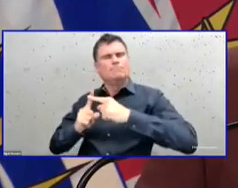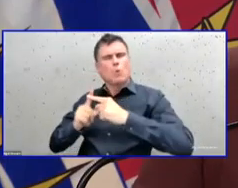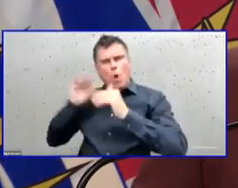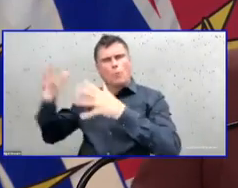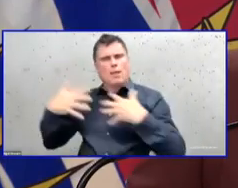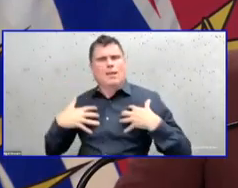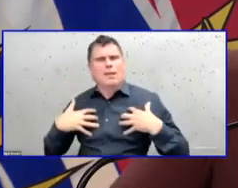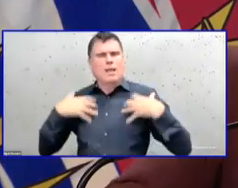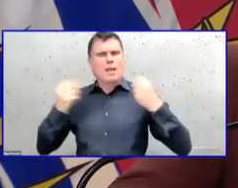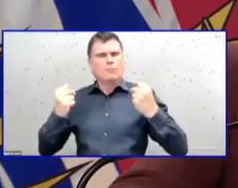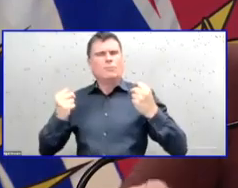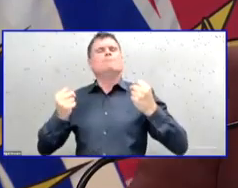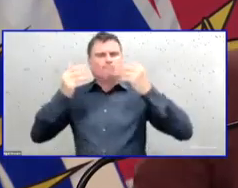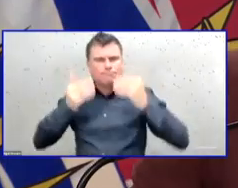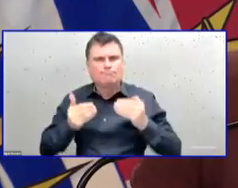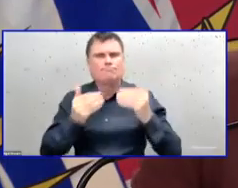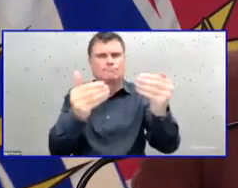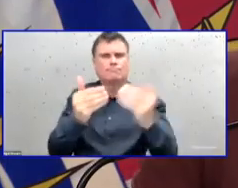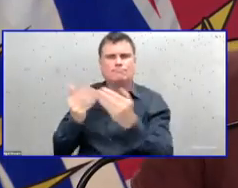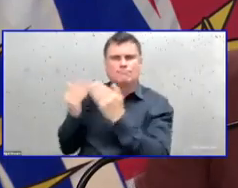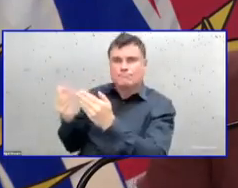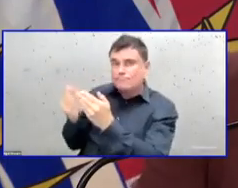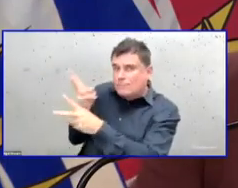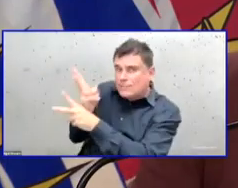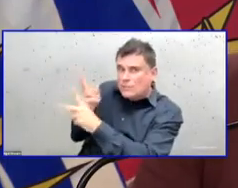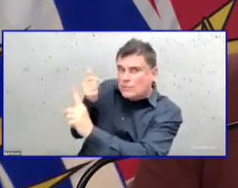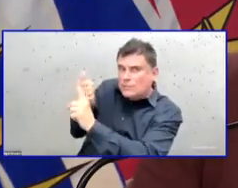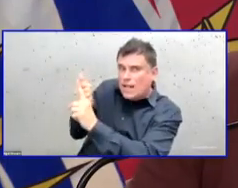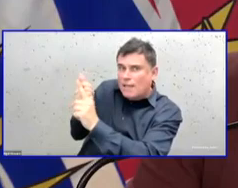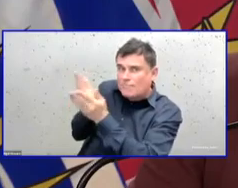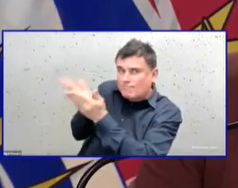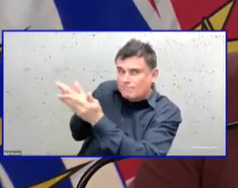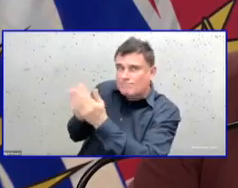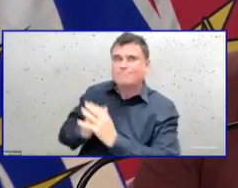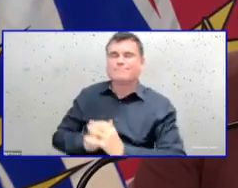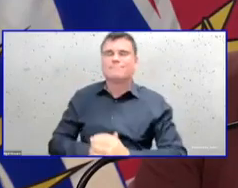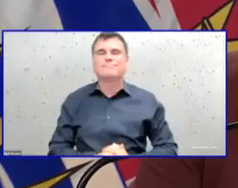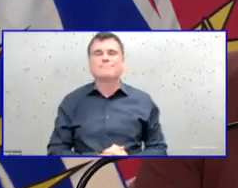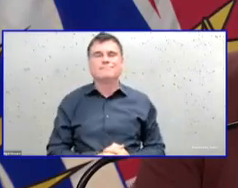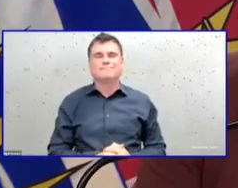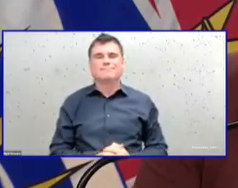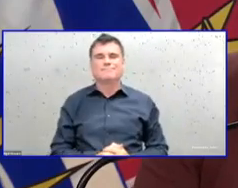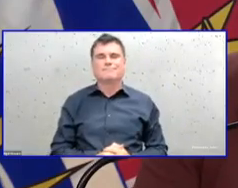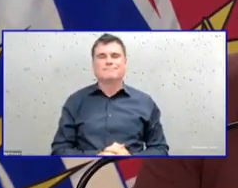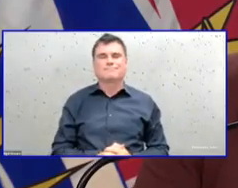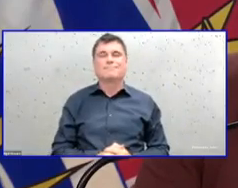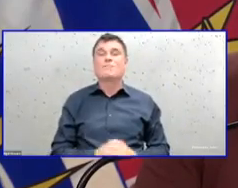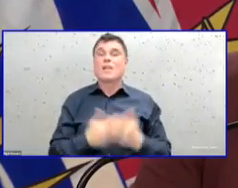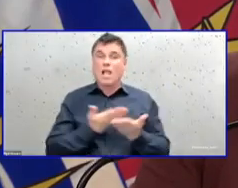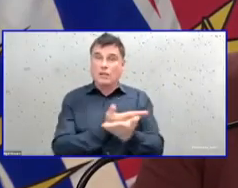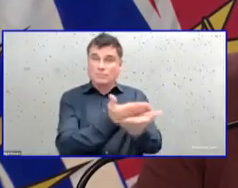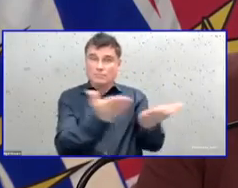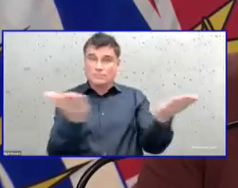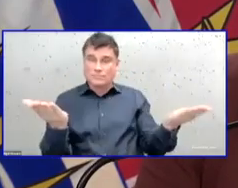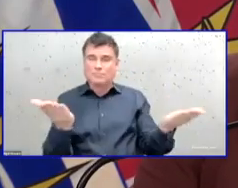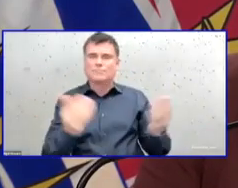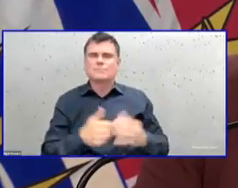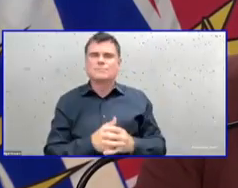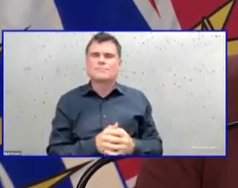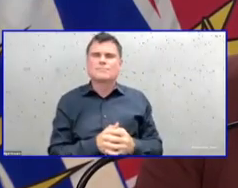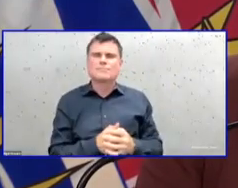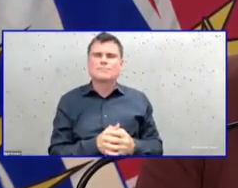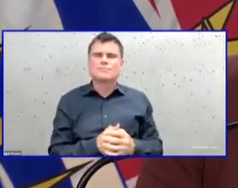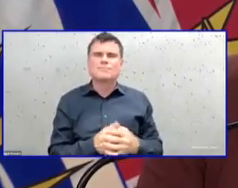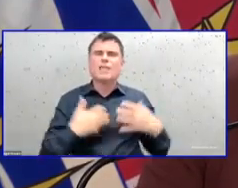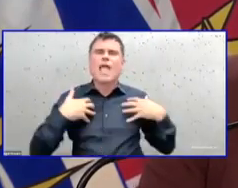And also to our many healthcare workers and families across this province who are dealing with similar issues. All of